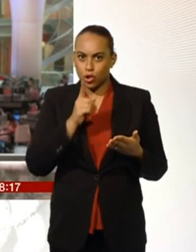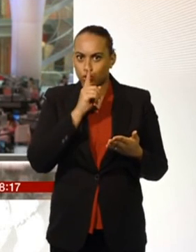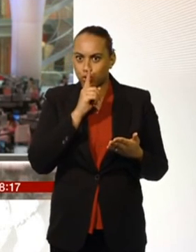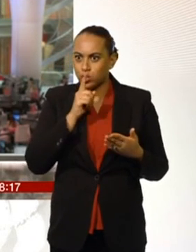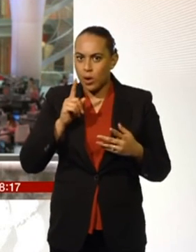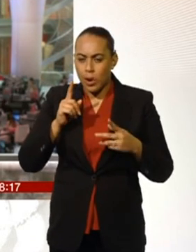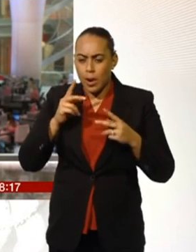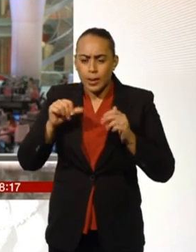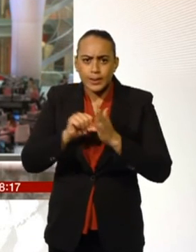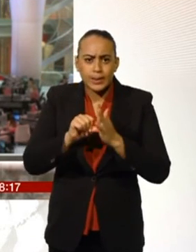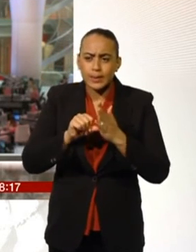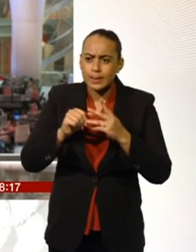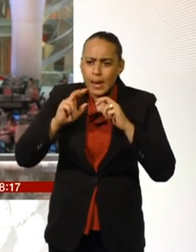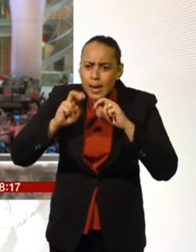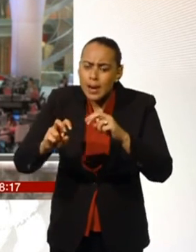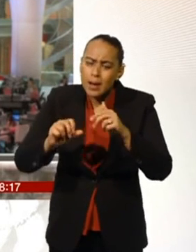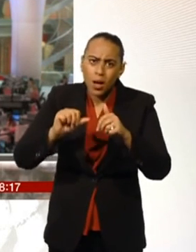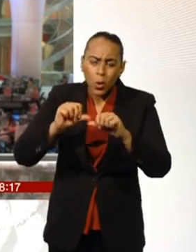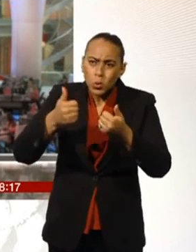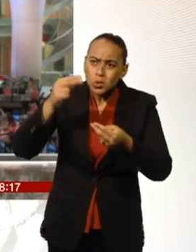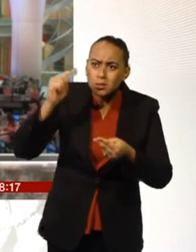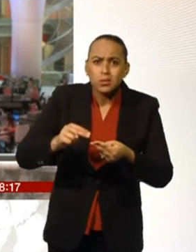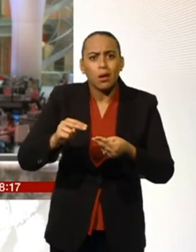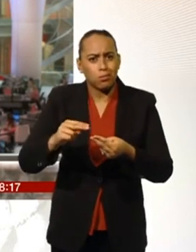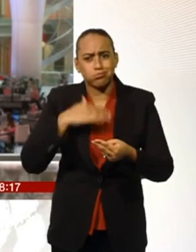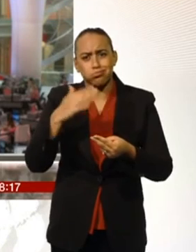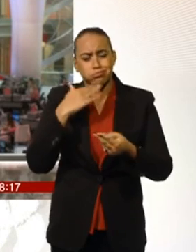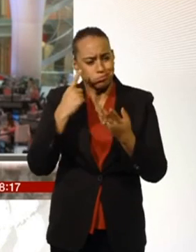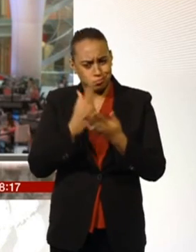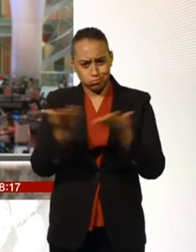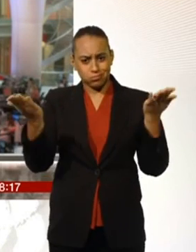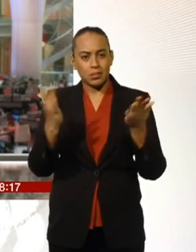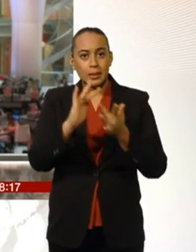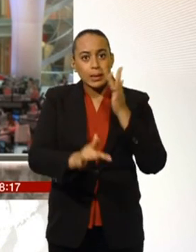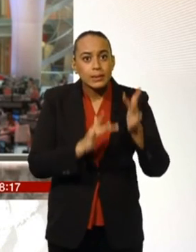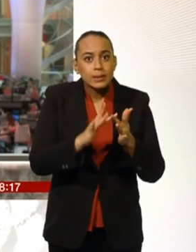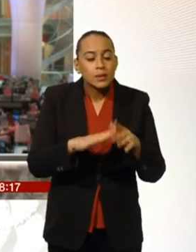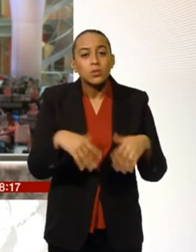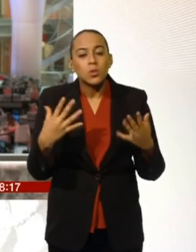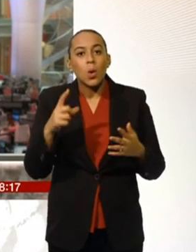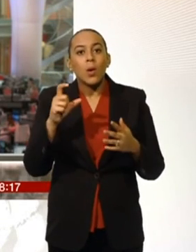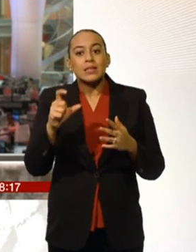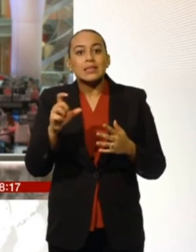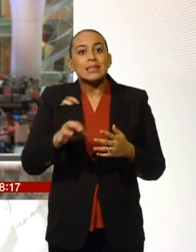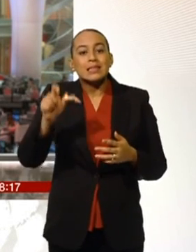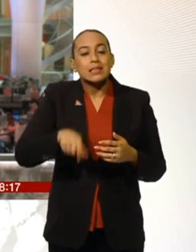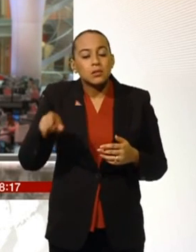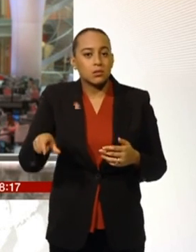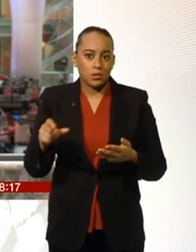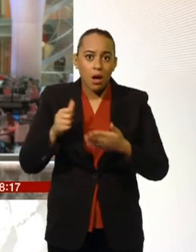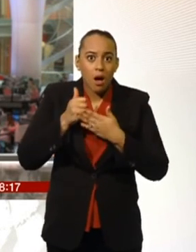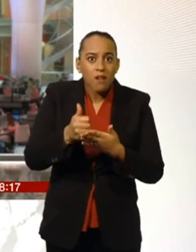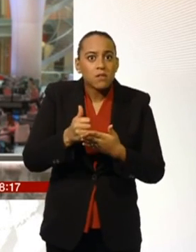out there they're very easy to access if you haven't got access to the internet then you can go to someone like citizens advice who will help you or a family member